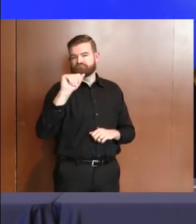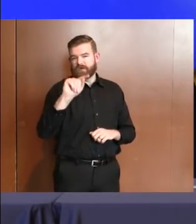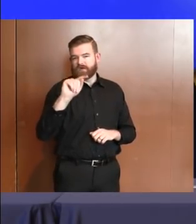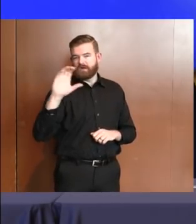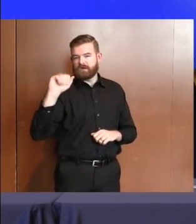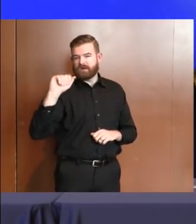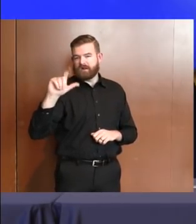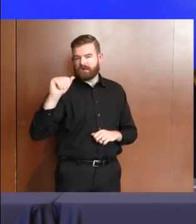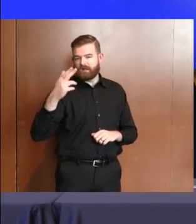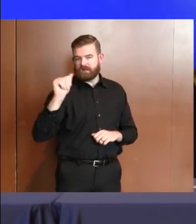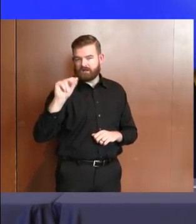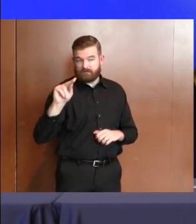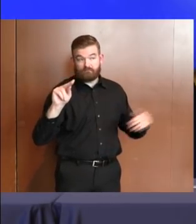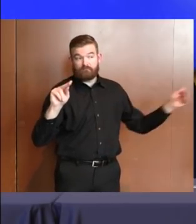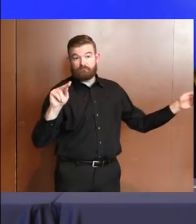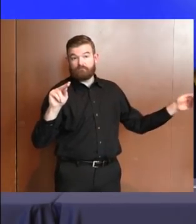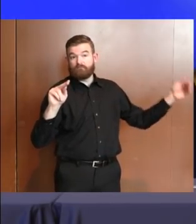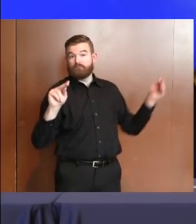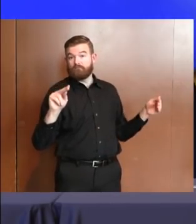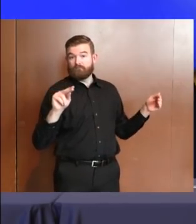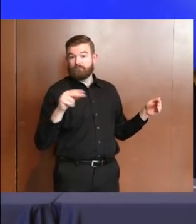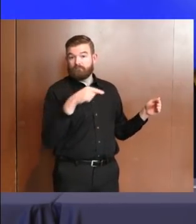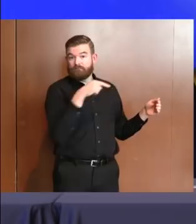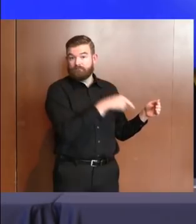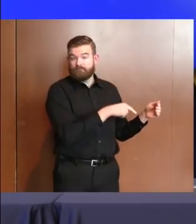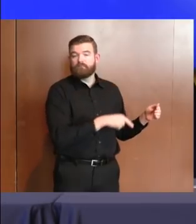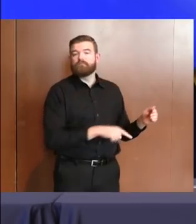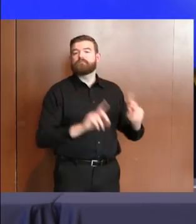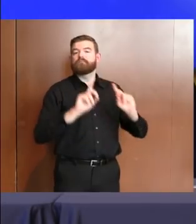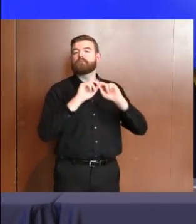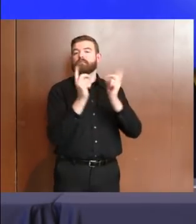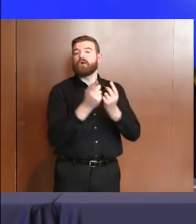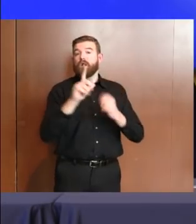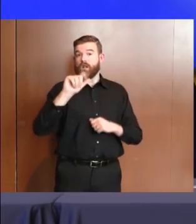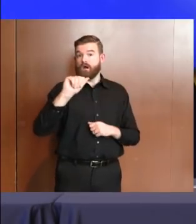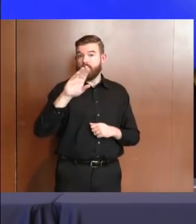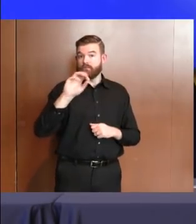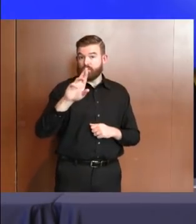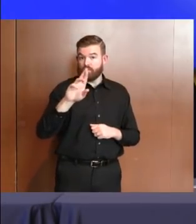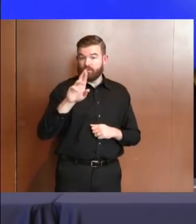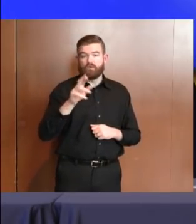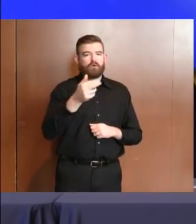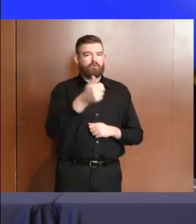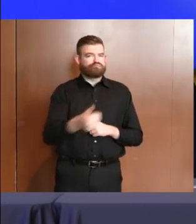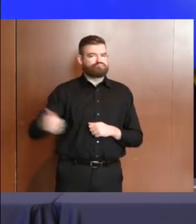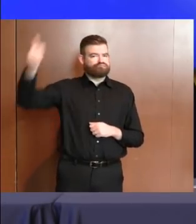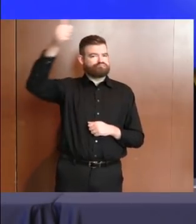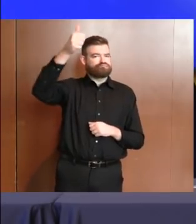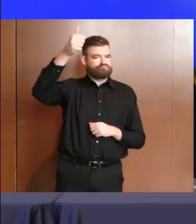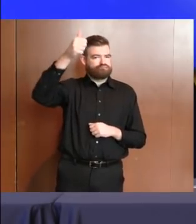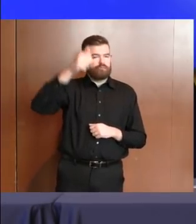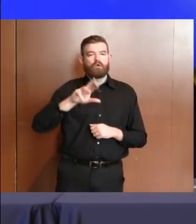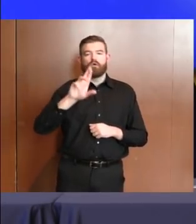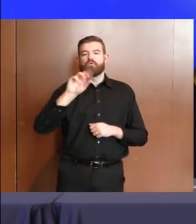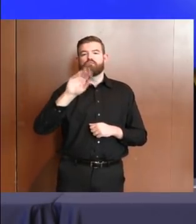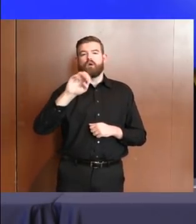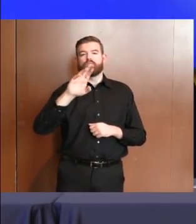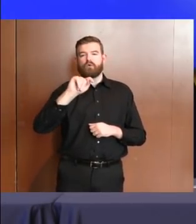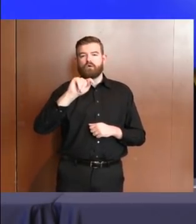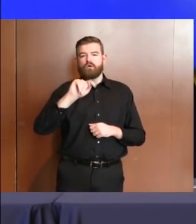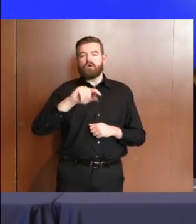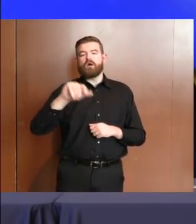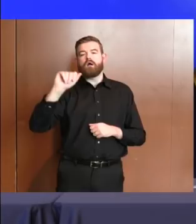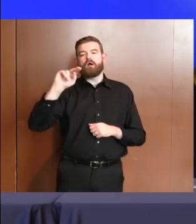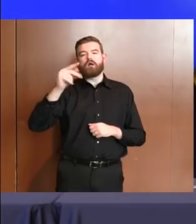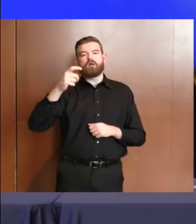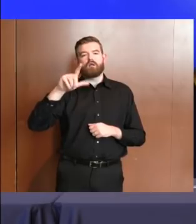immediate left, representing the Department of Labor and Workforce Development, Commissioner Rob Acero Angelo. I had mentioned,